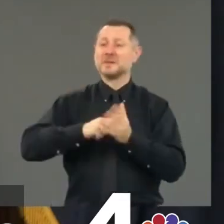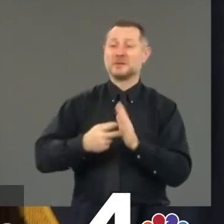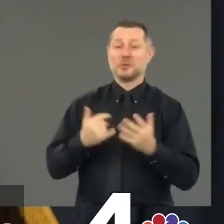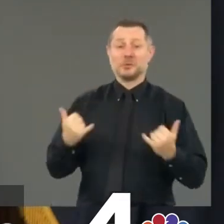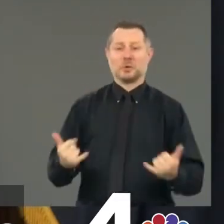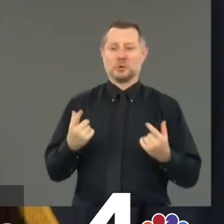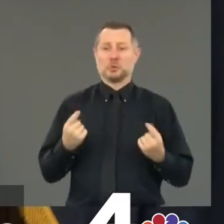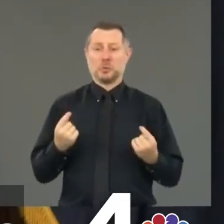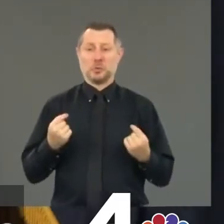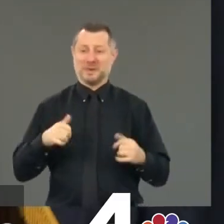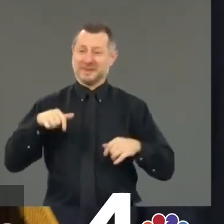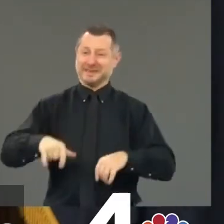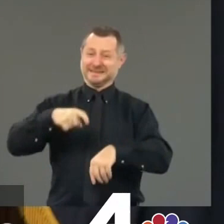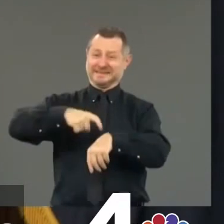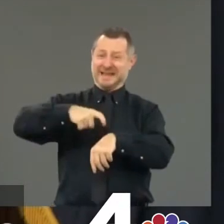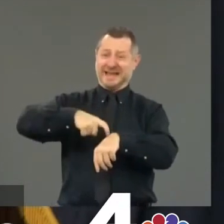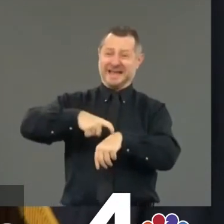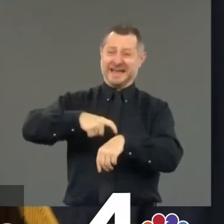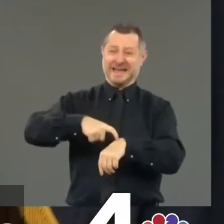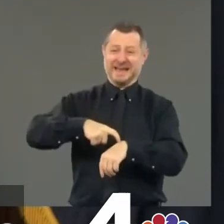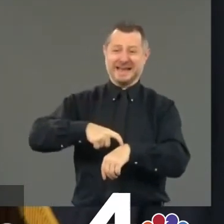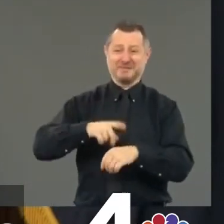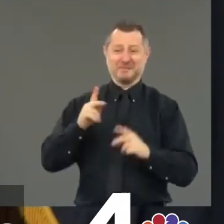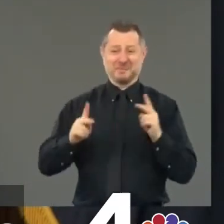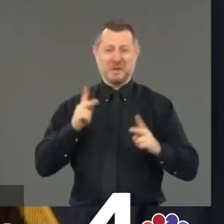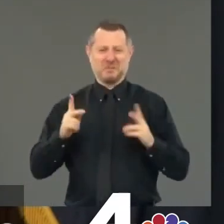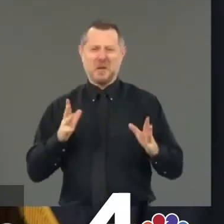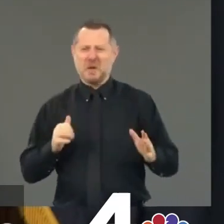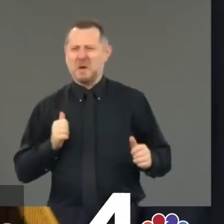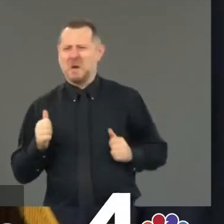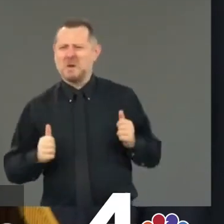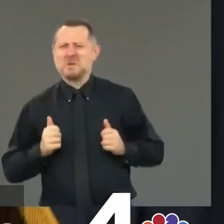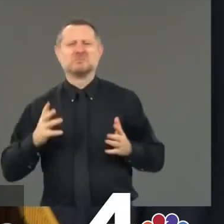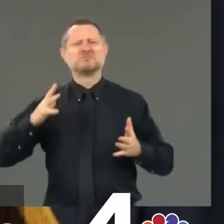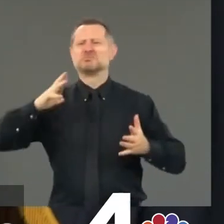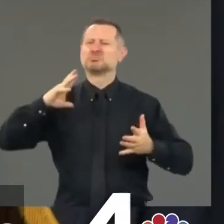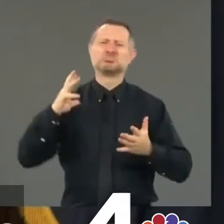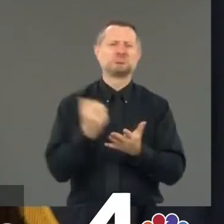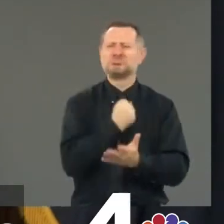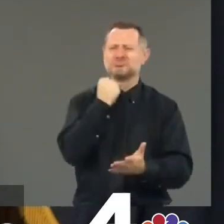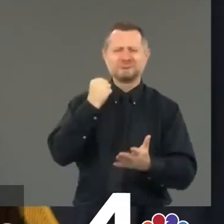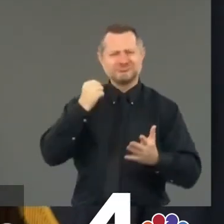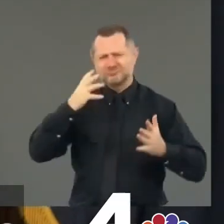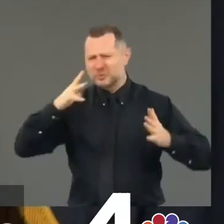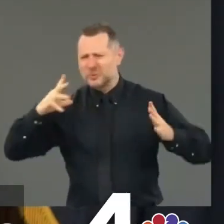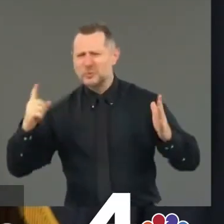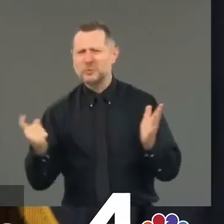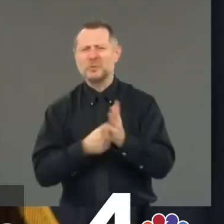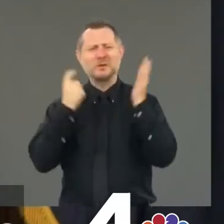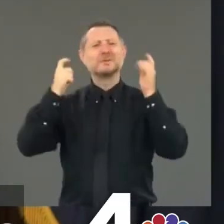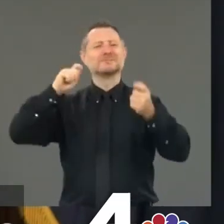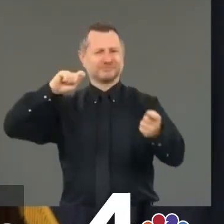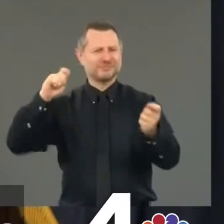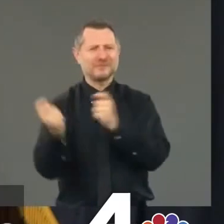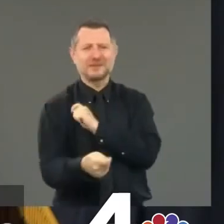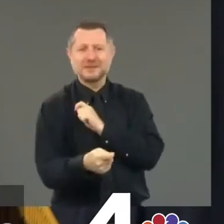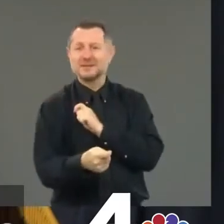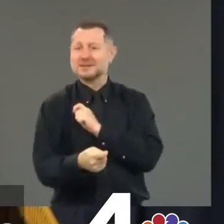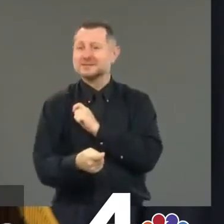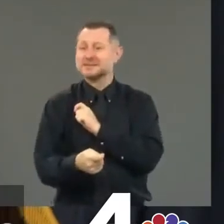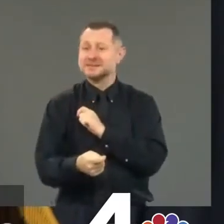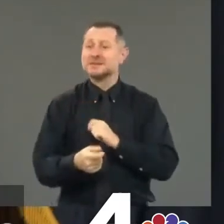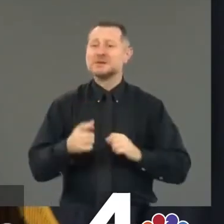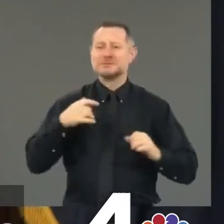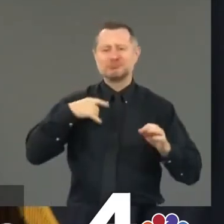moment, use this energy constructively and demand real positive change and articulate